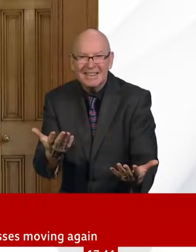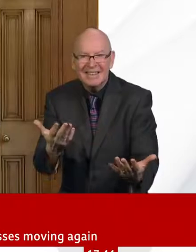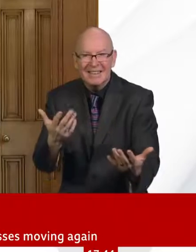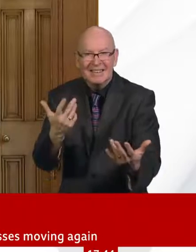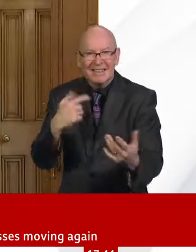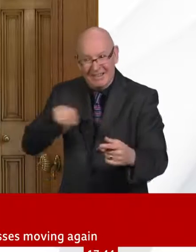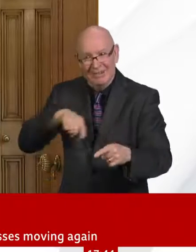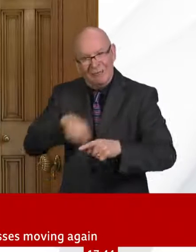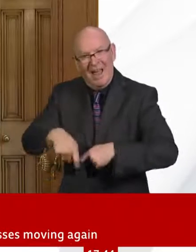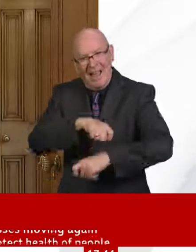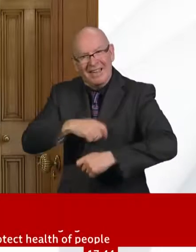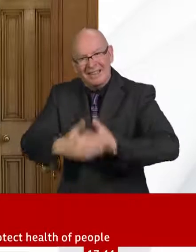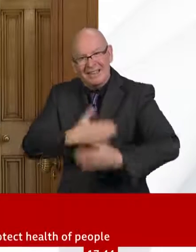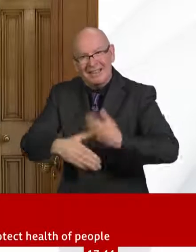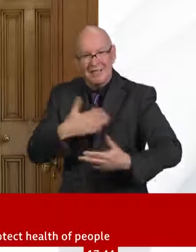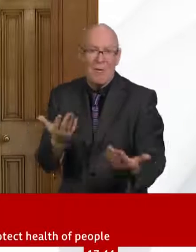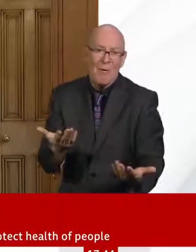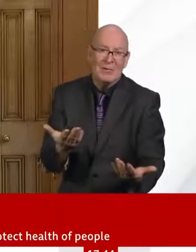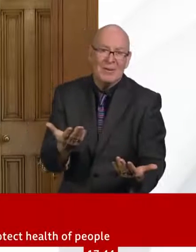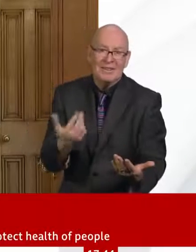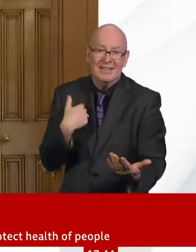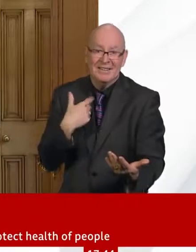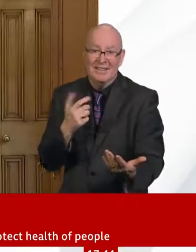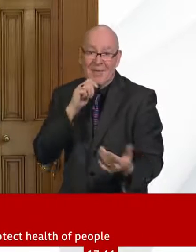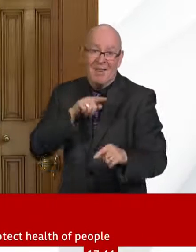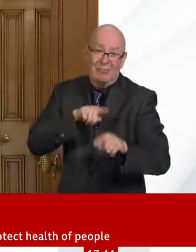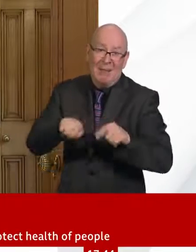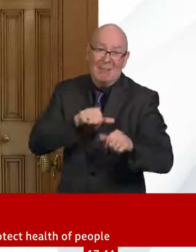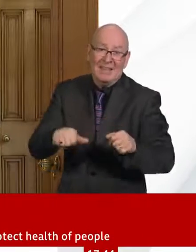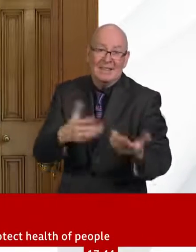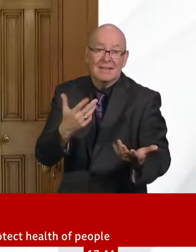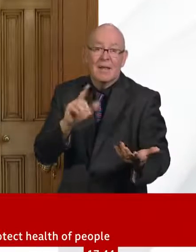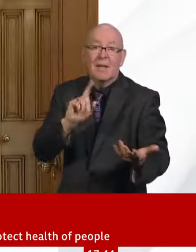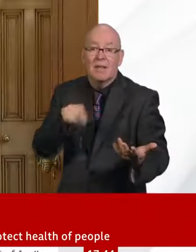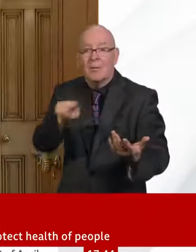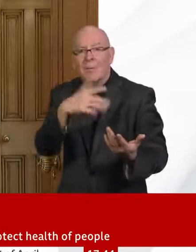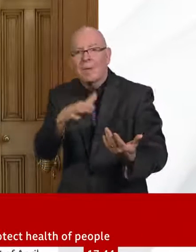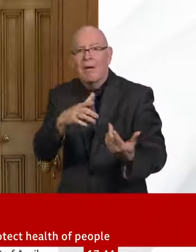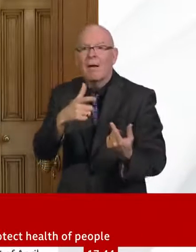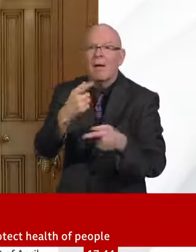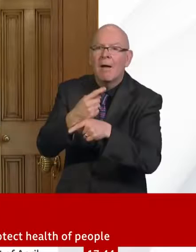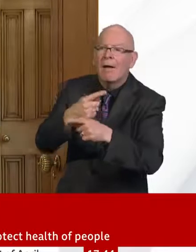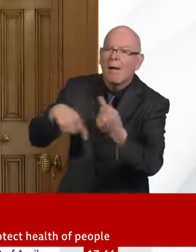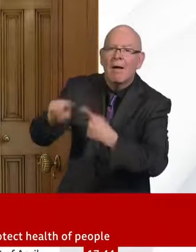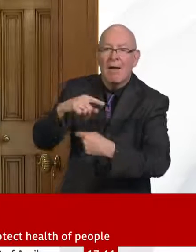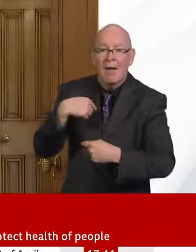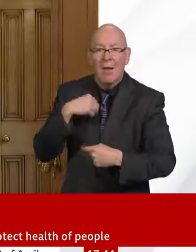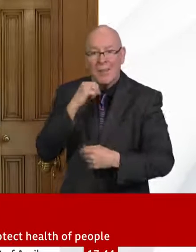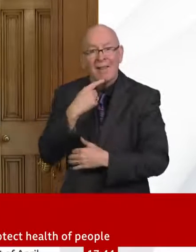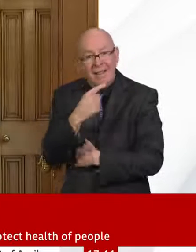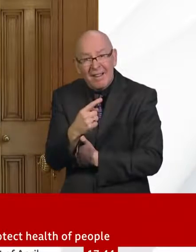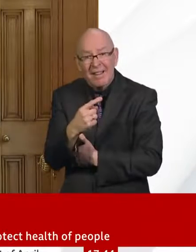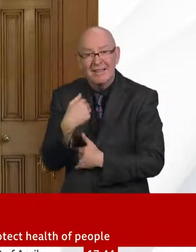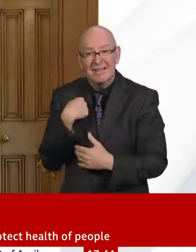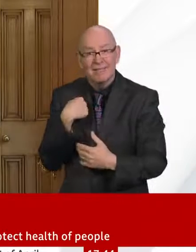can learn, adjust or iterate, whether it's on what I'm doing on economic interventions and loan schemes, and whether it's on what